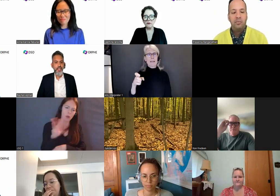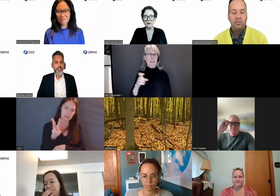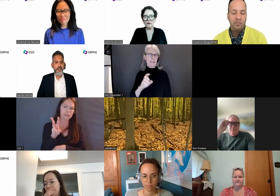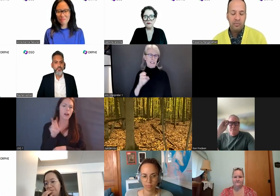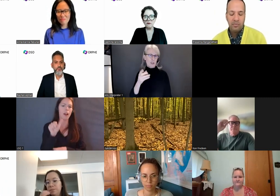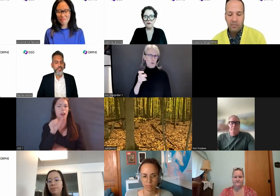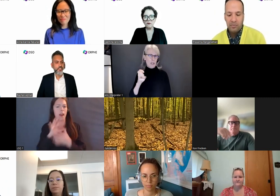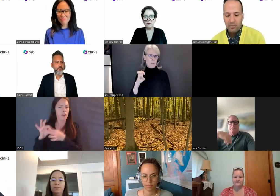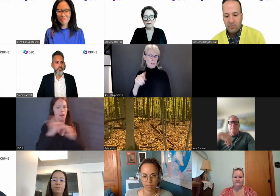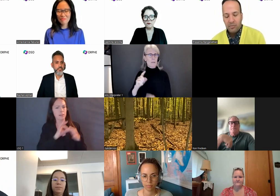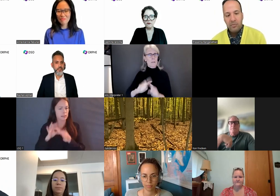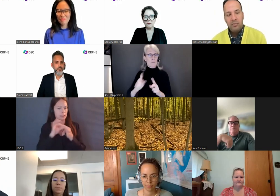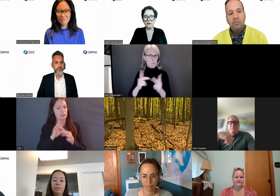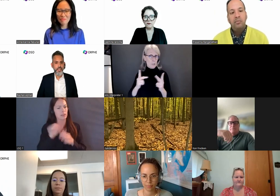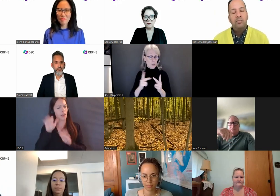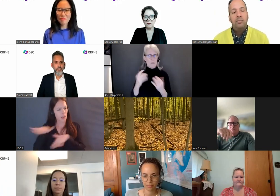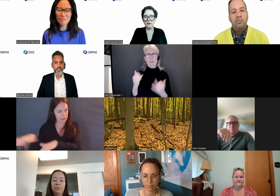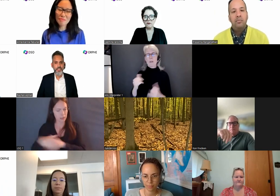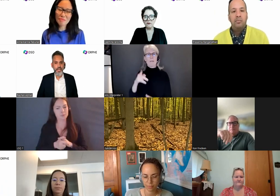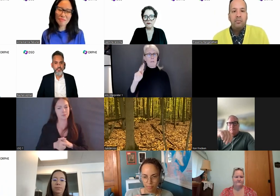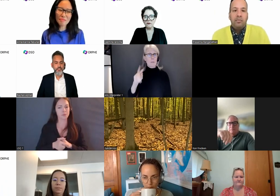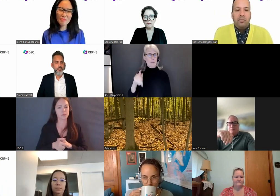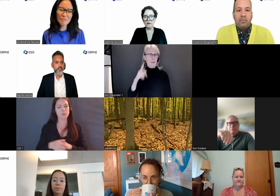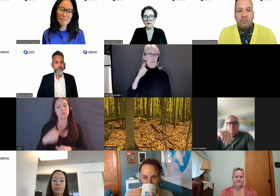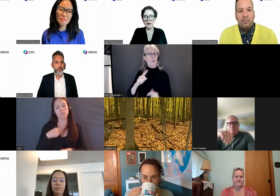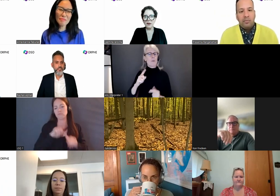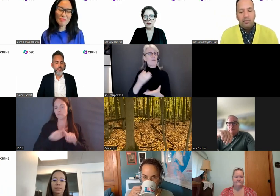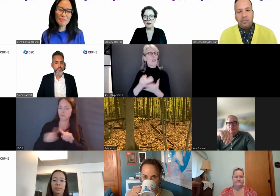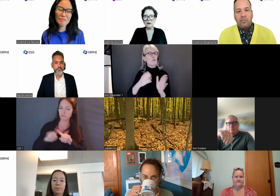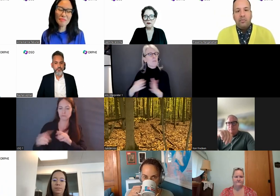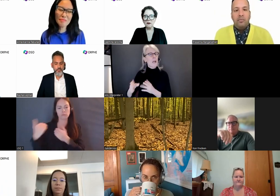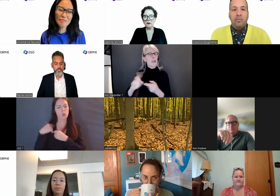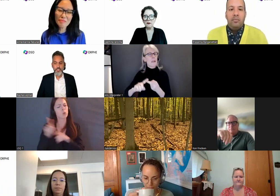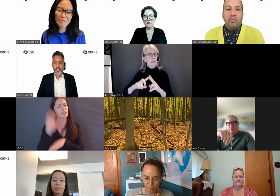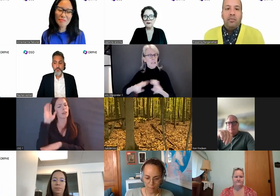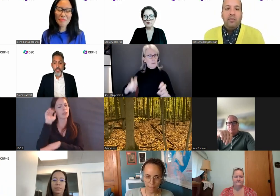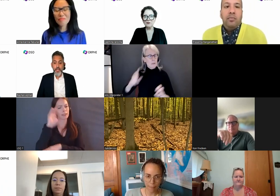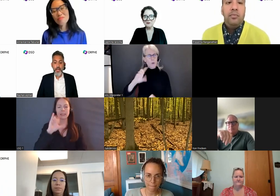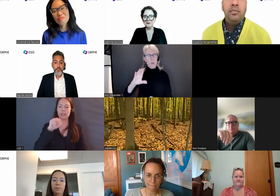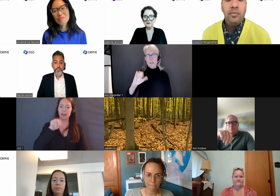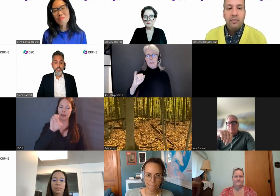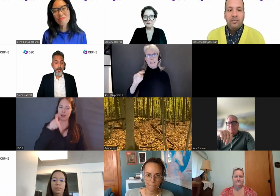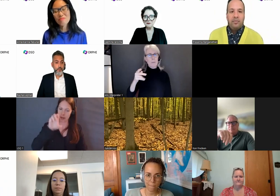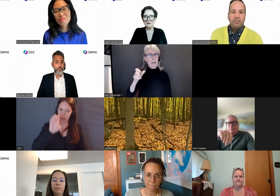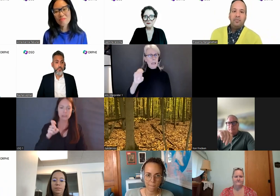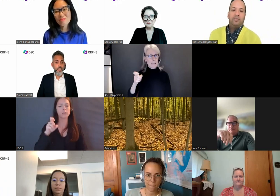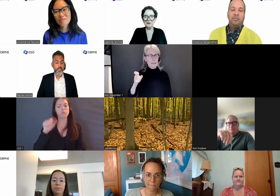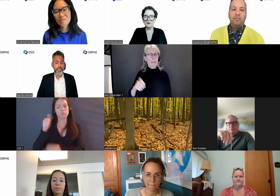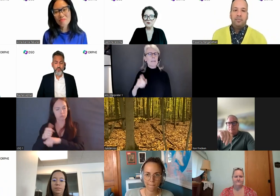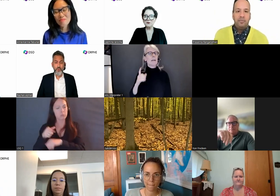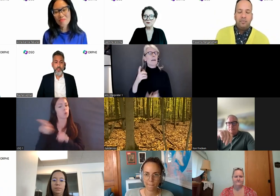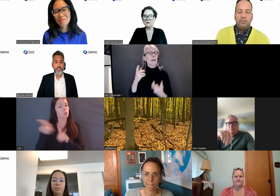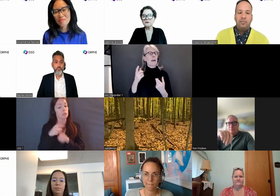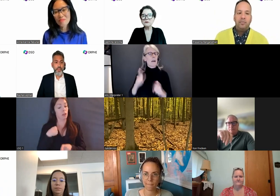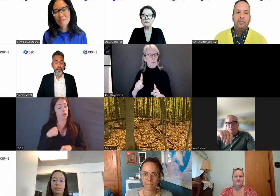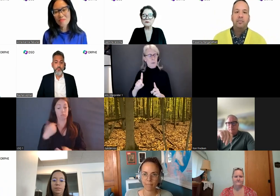and now the vice president of financial planning and analysis for Cineplex Entertainment. I was diagnosed with an